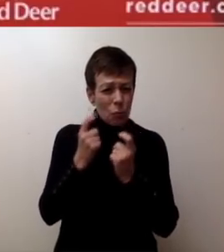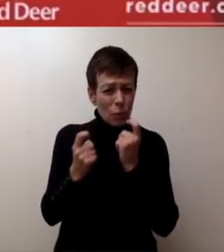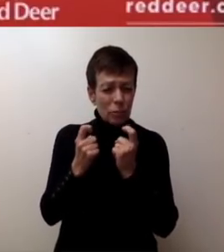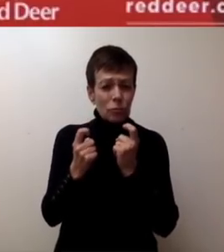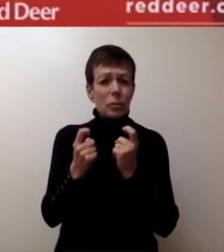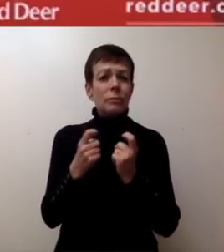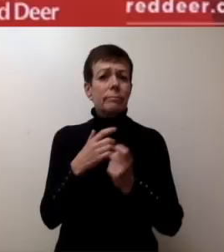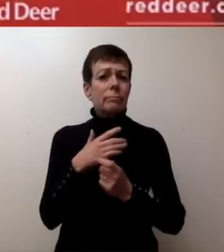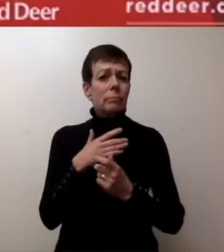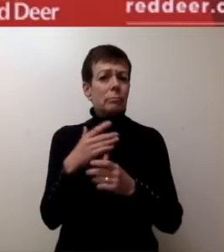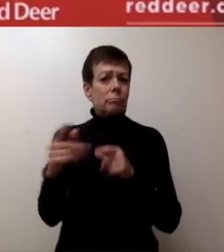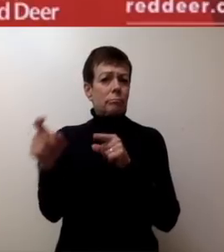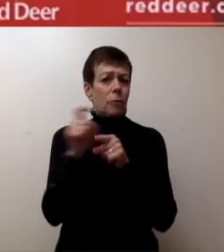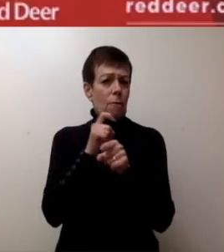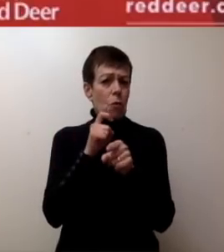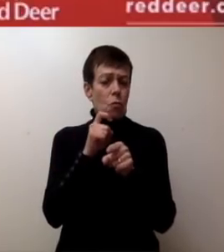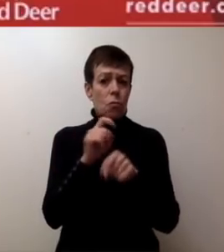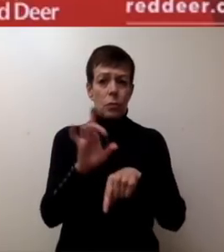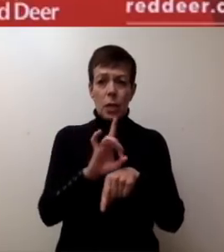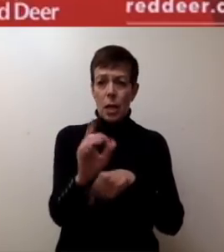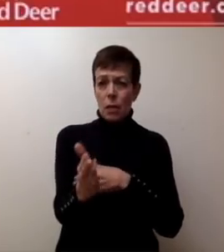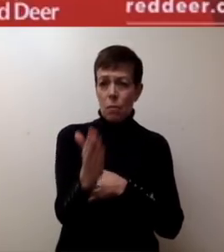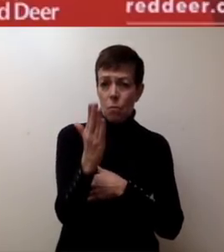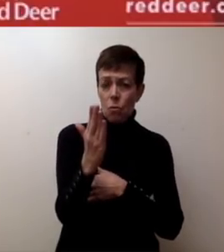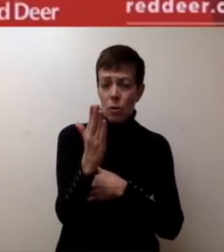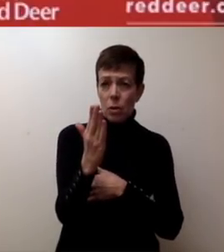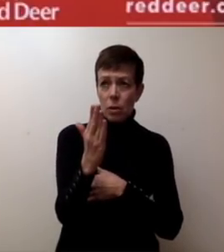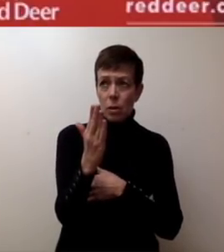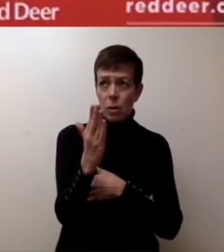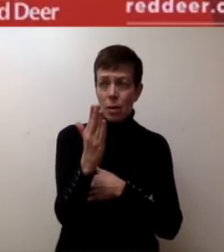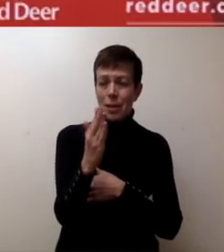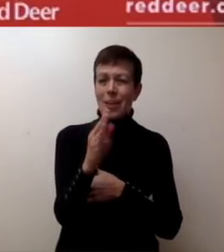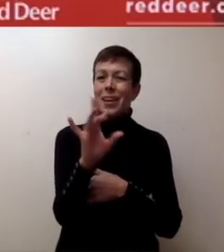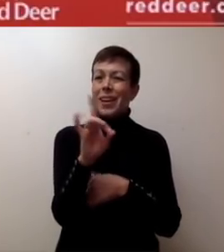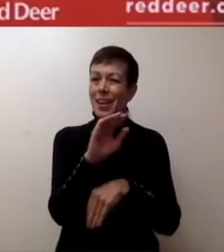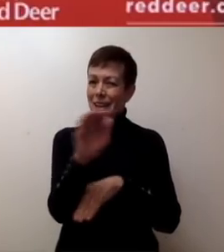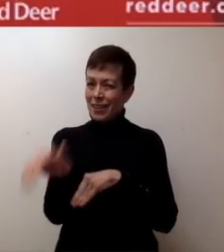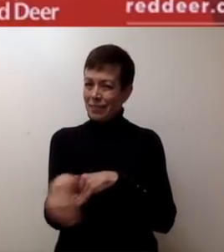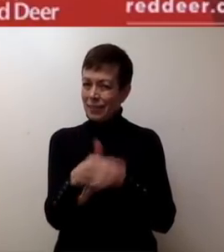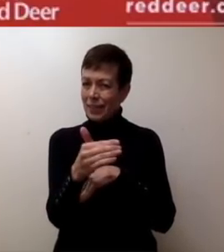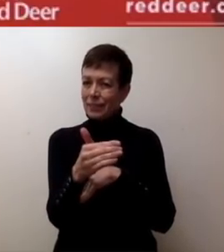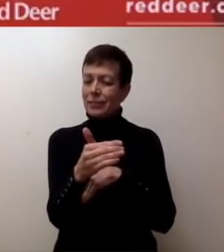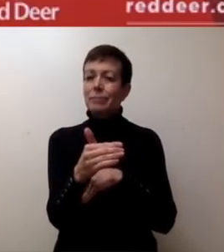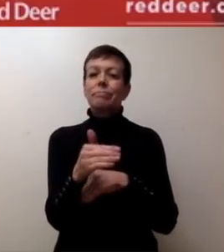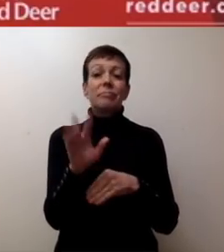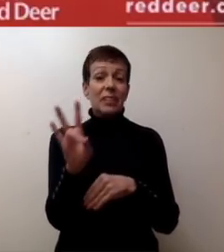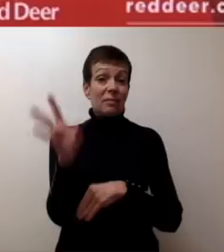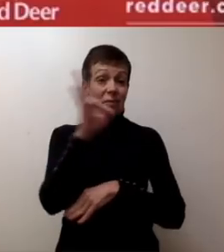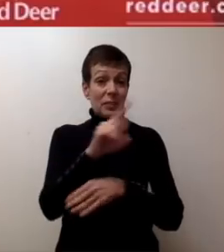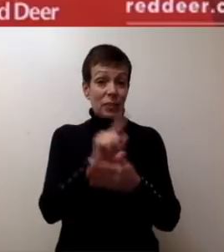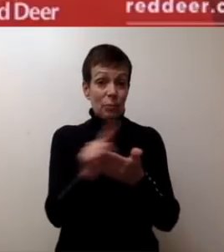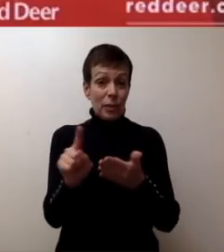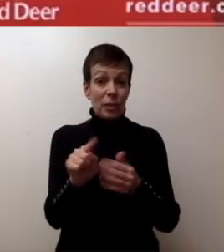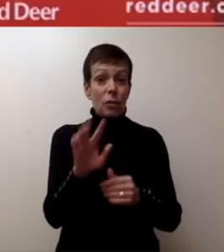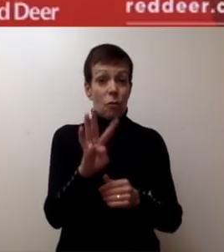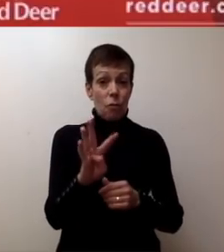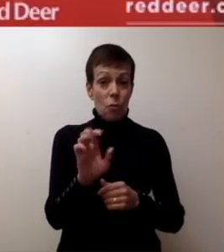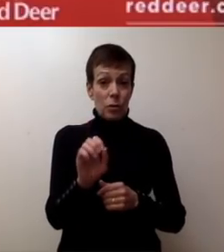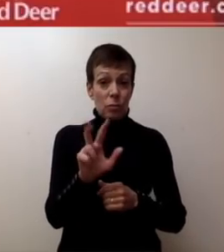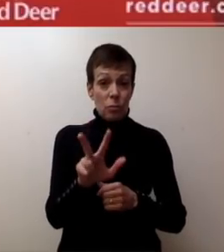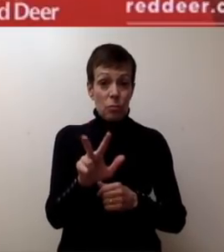we are available from 8 a.m. to 8 p.m. Monday to Friday, sorry, seven days a week at the call centre 403